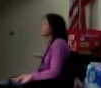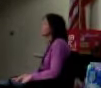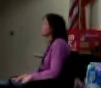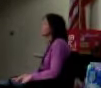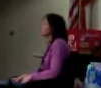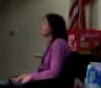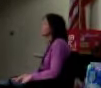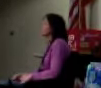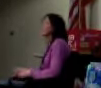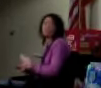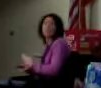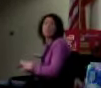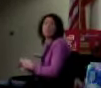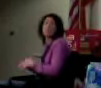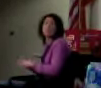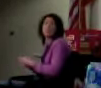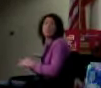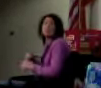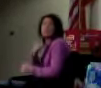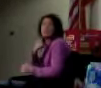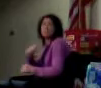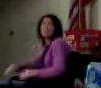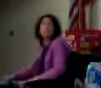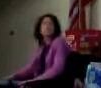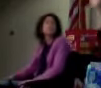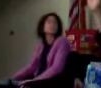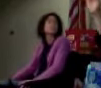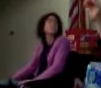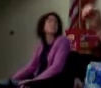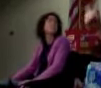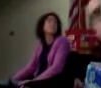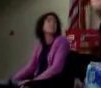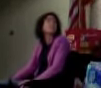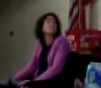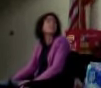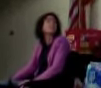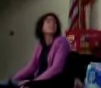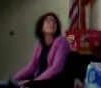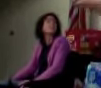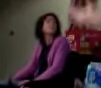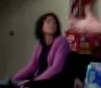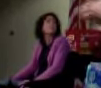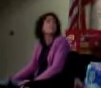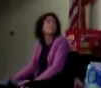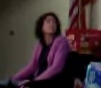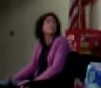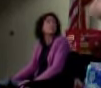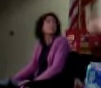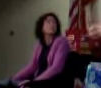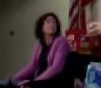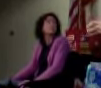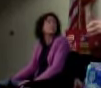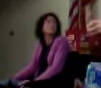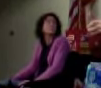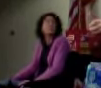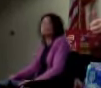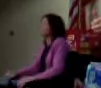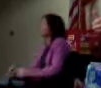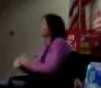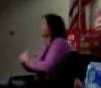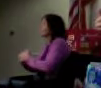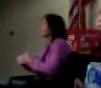The label isn't important. What it says, though, is the fact that you can be separate from your research.